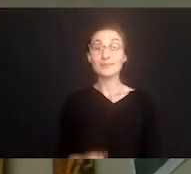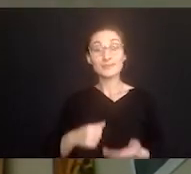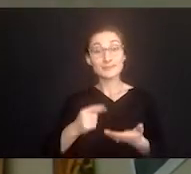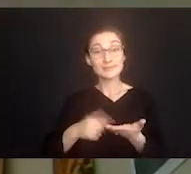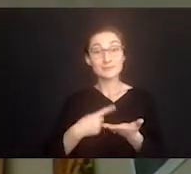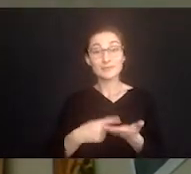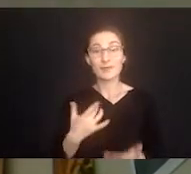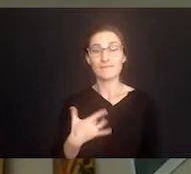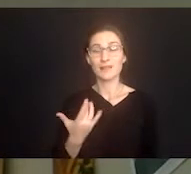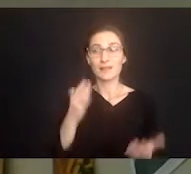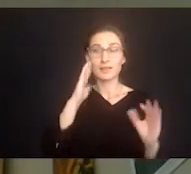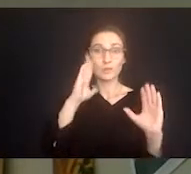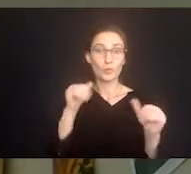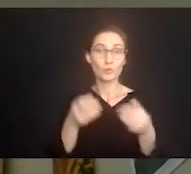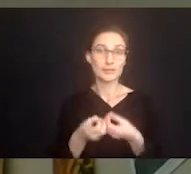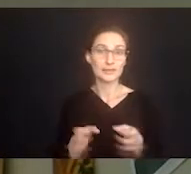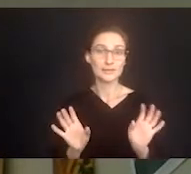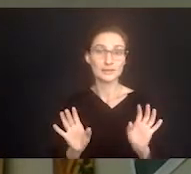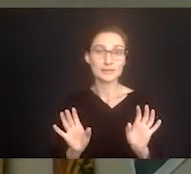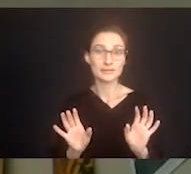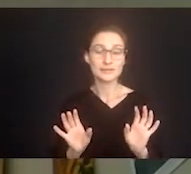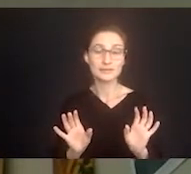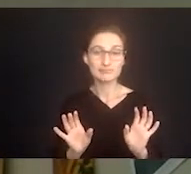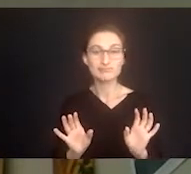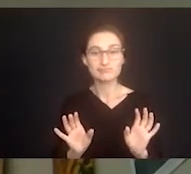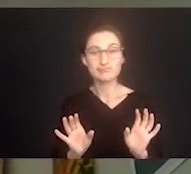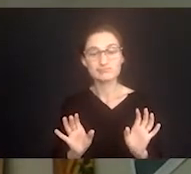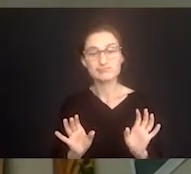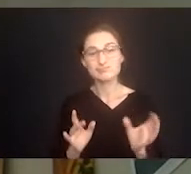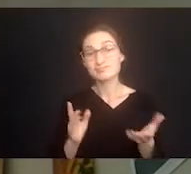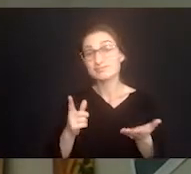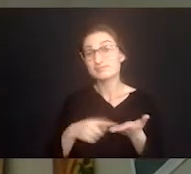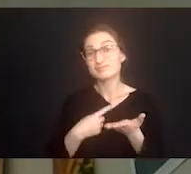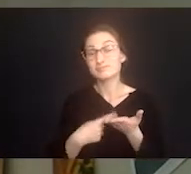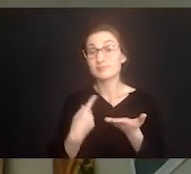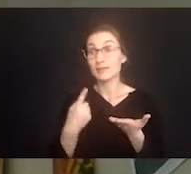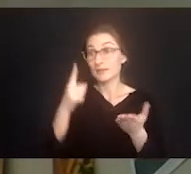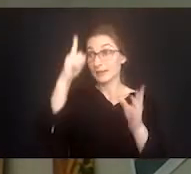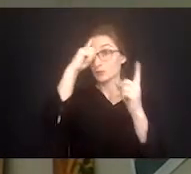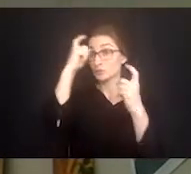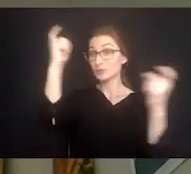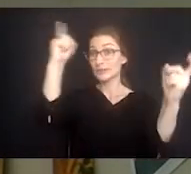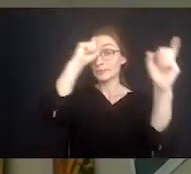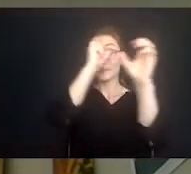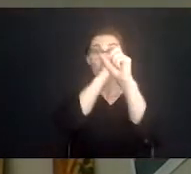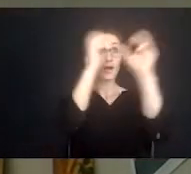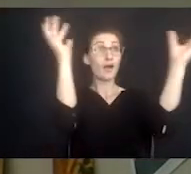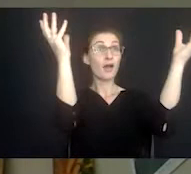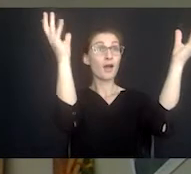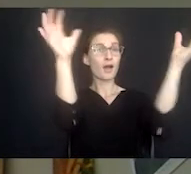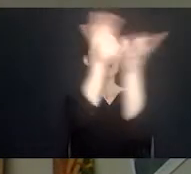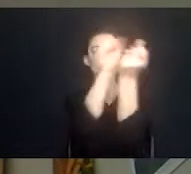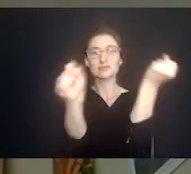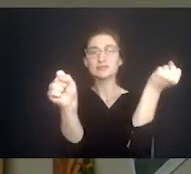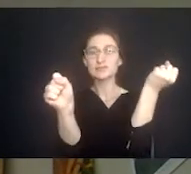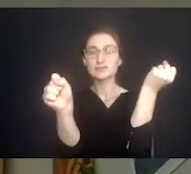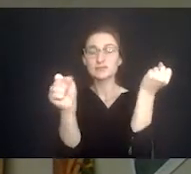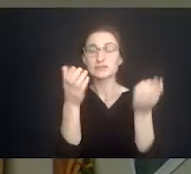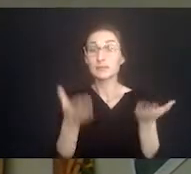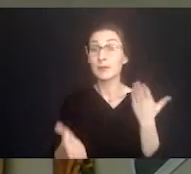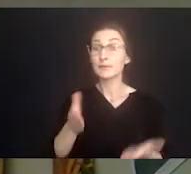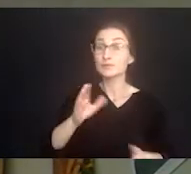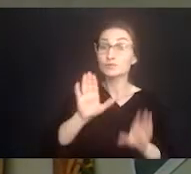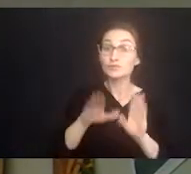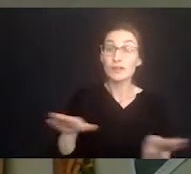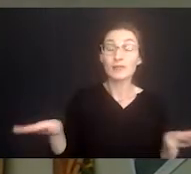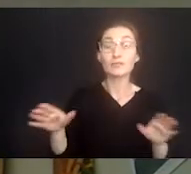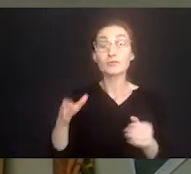Sometimes I've hit a feeling of hopeless. And sometimes that comes from the loss of a dream, maybe for your child, for your spouse,